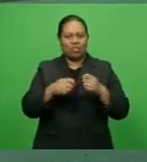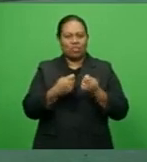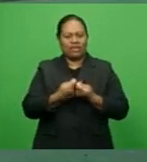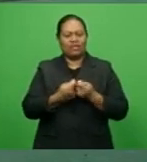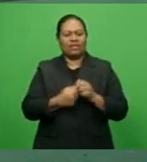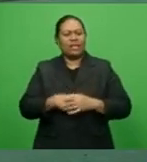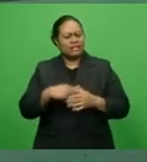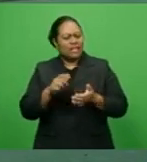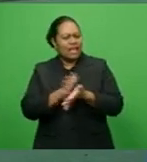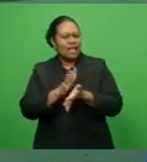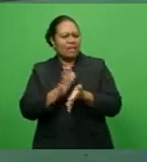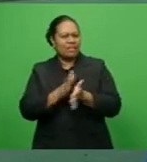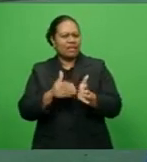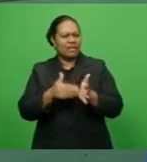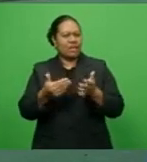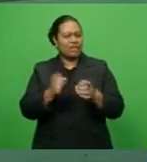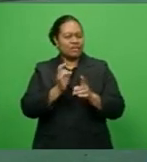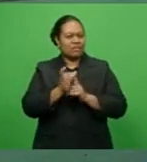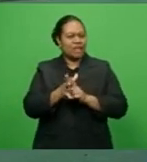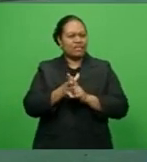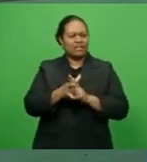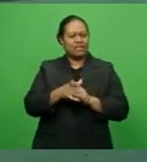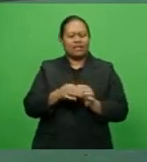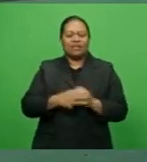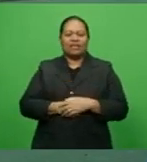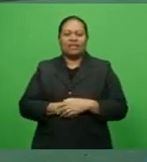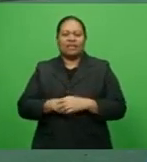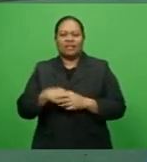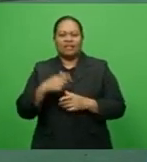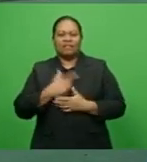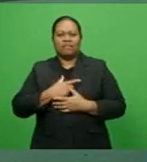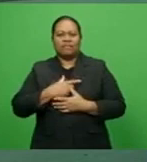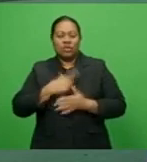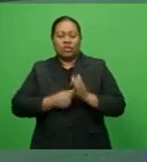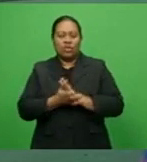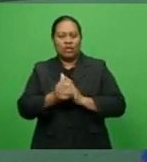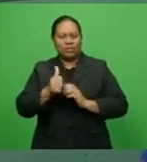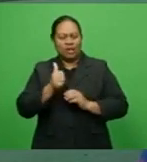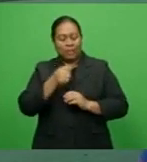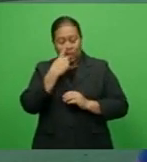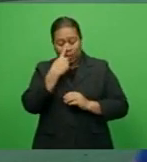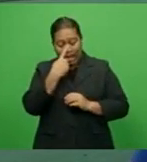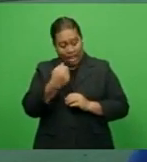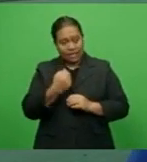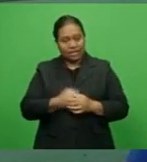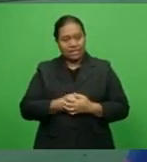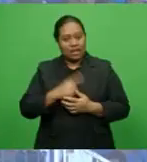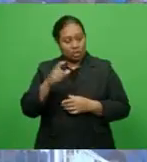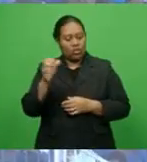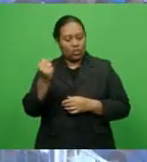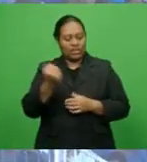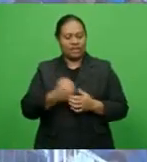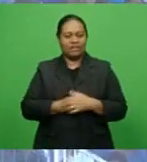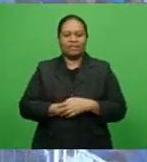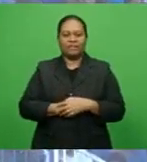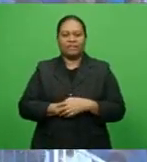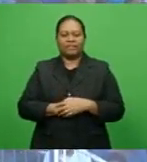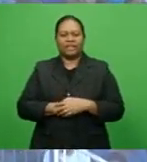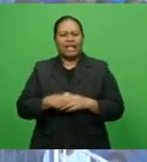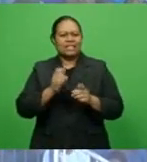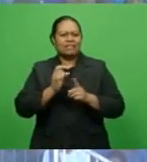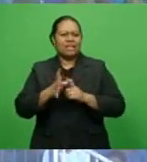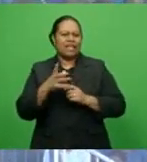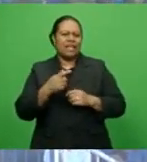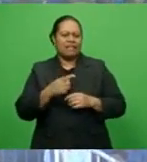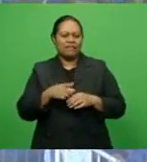I'm happy, especially when we just got that one out of the bag. We're so fortunate that we got that win, especially with the chances